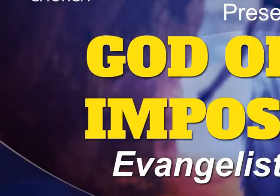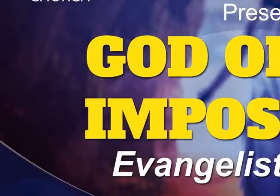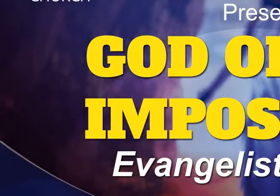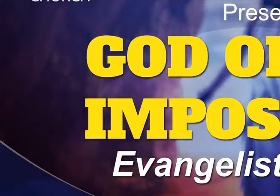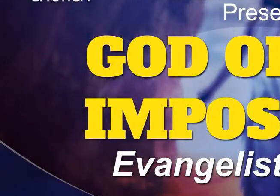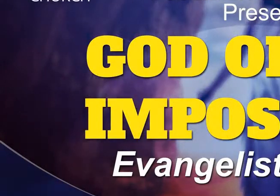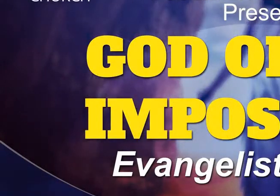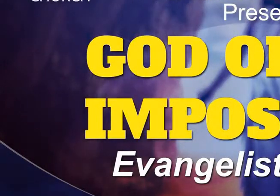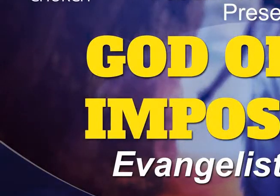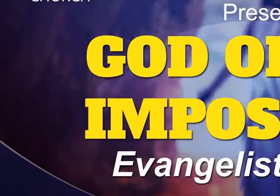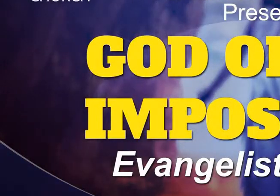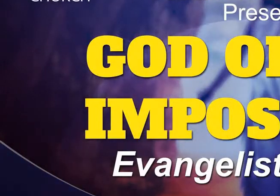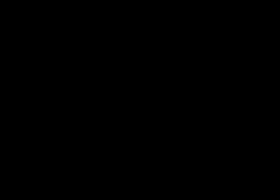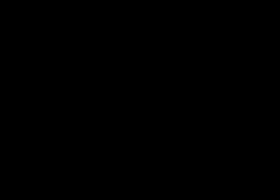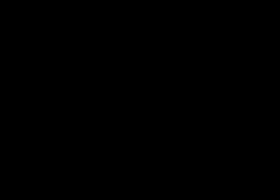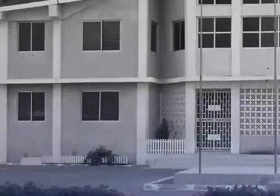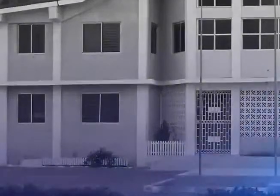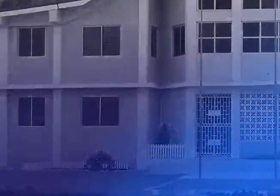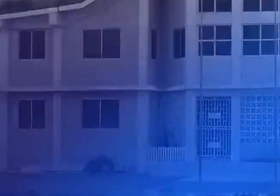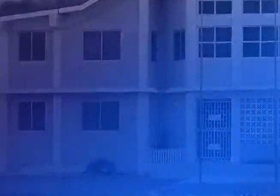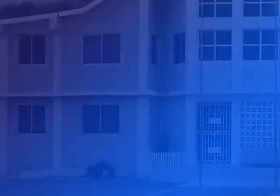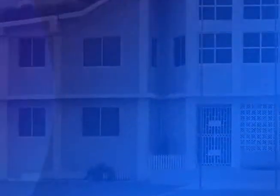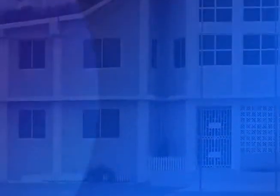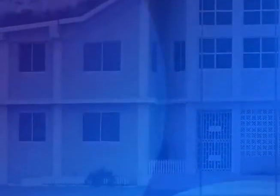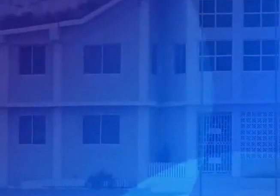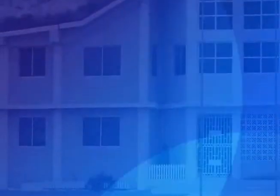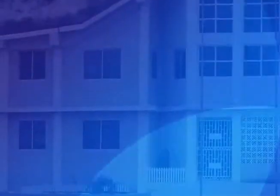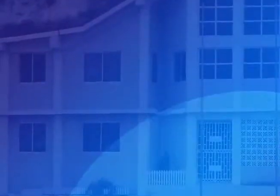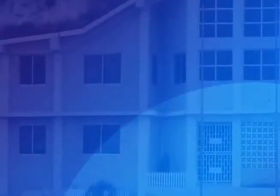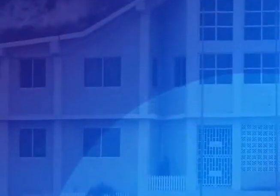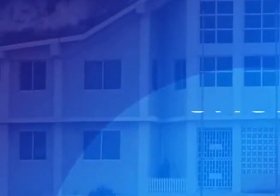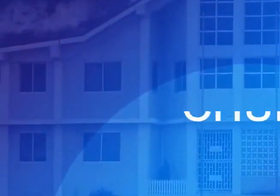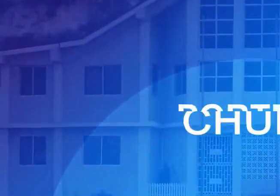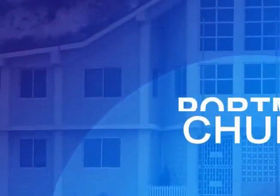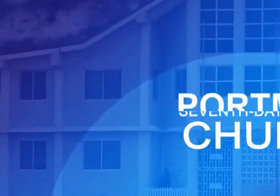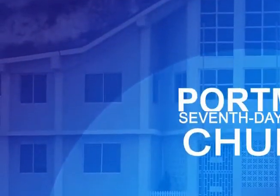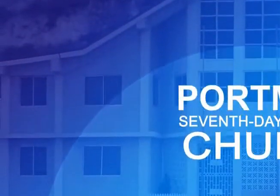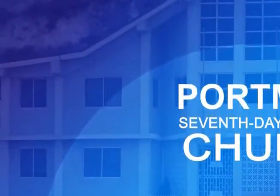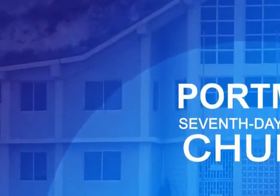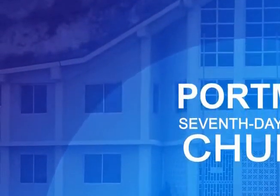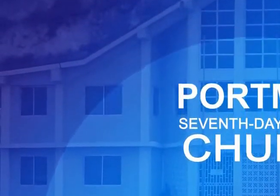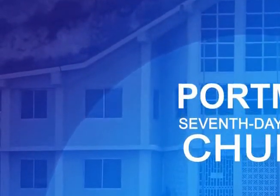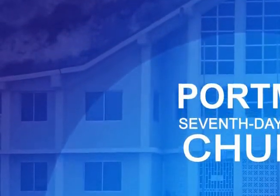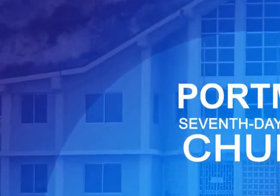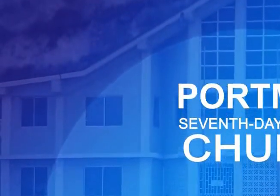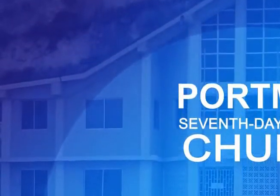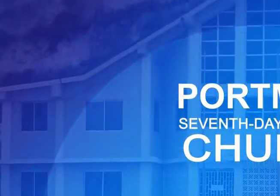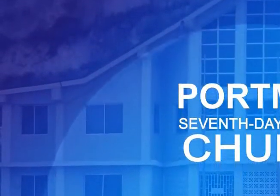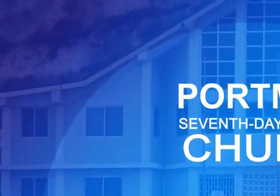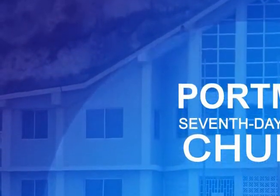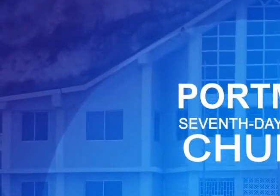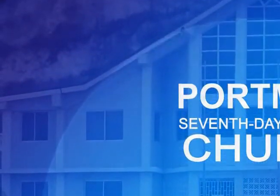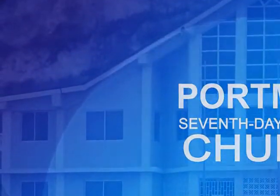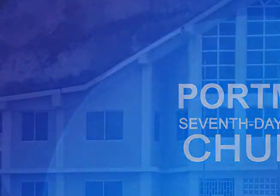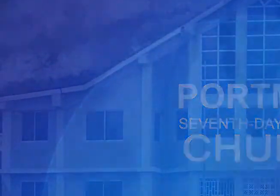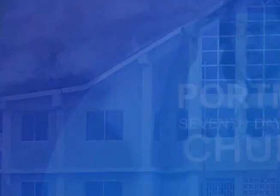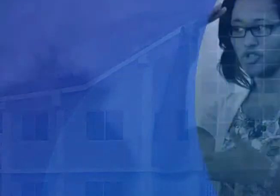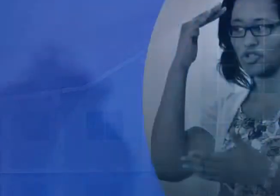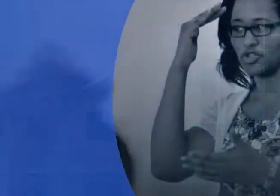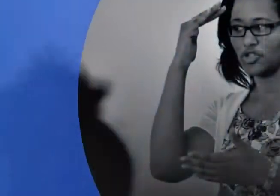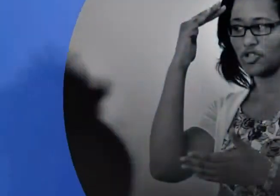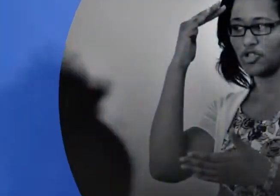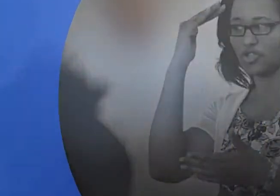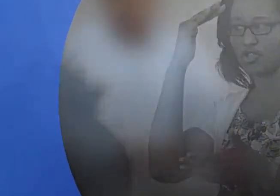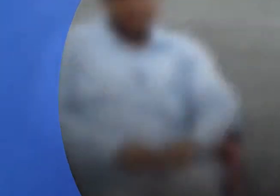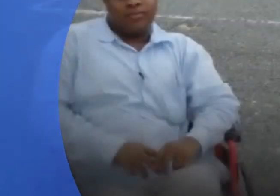And I am a to hear God's voice. And I am trying to make the right